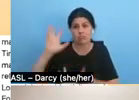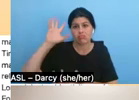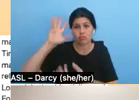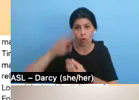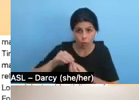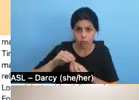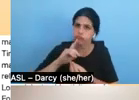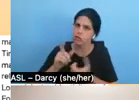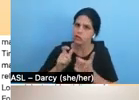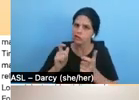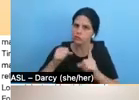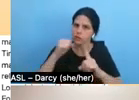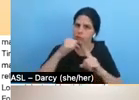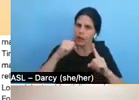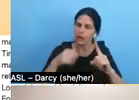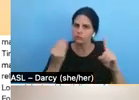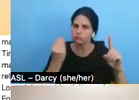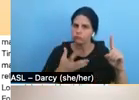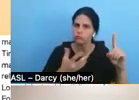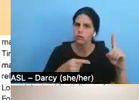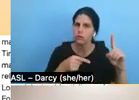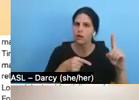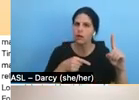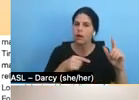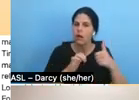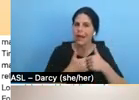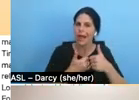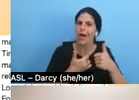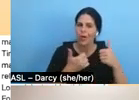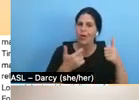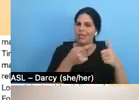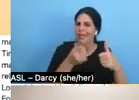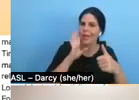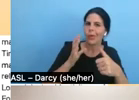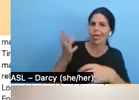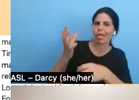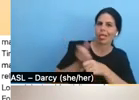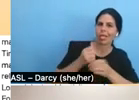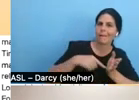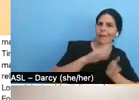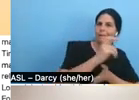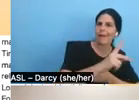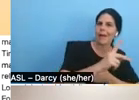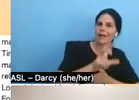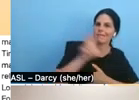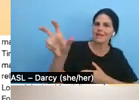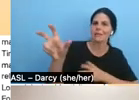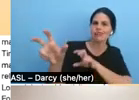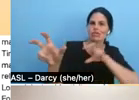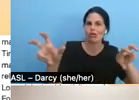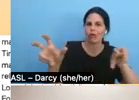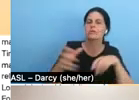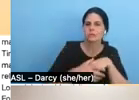big impact on how investment returns are calculated and how investor credits